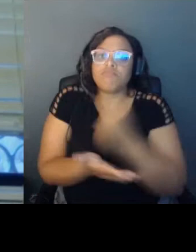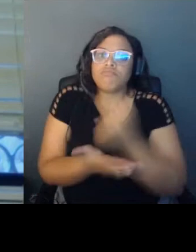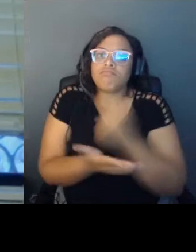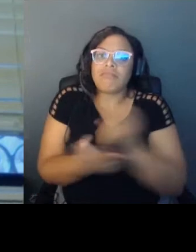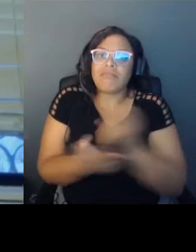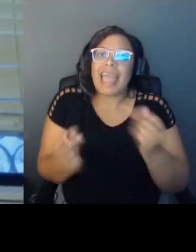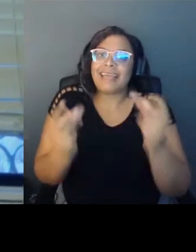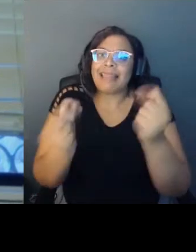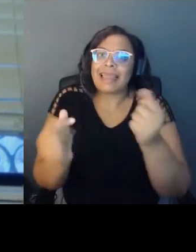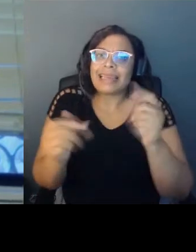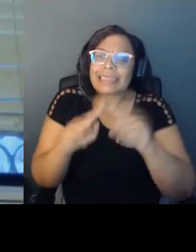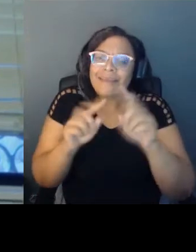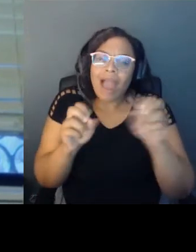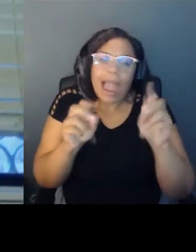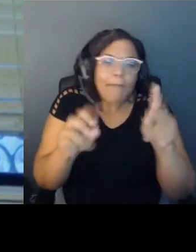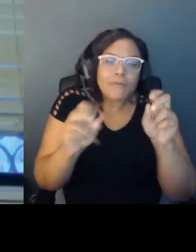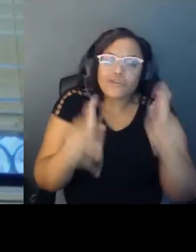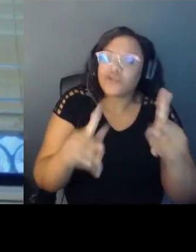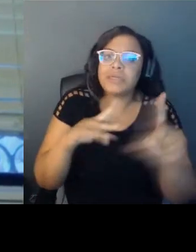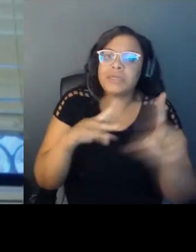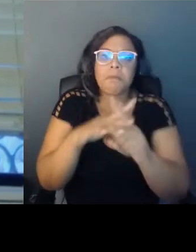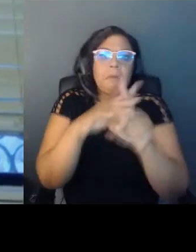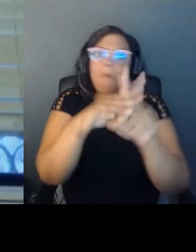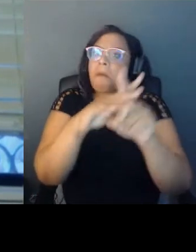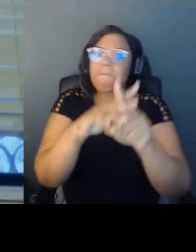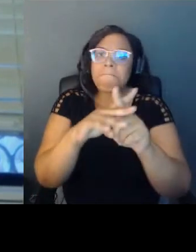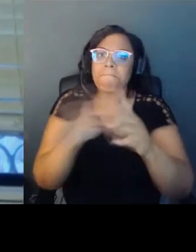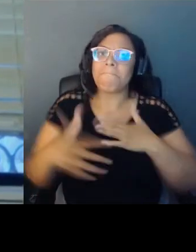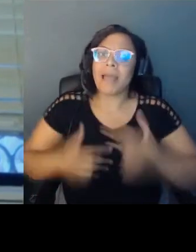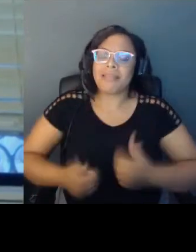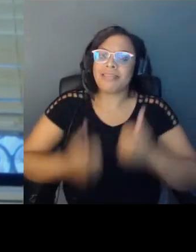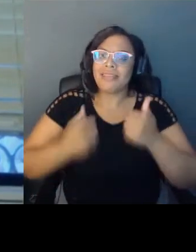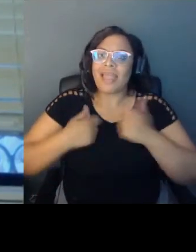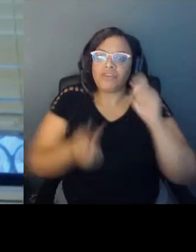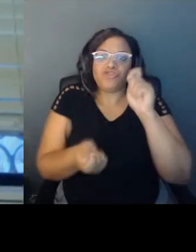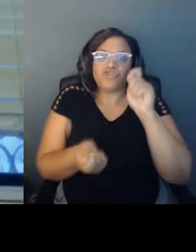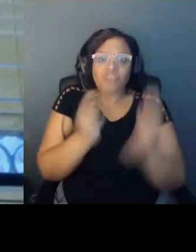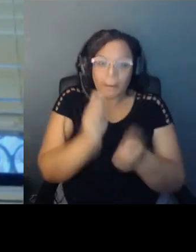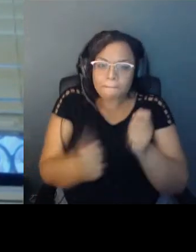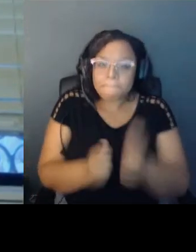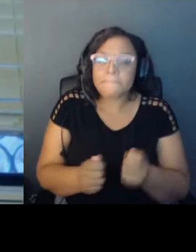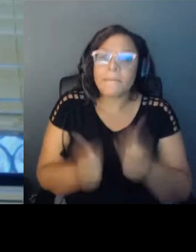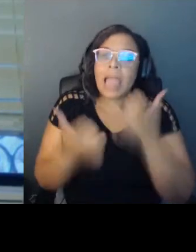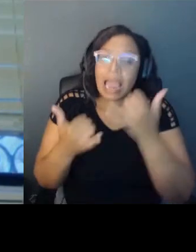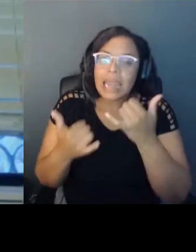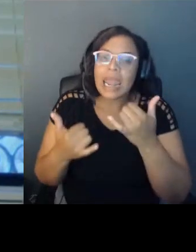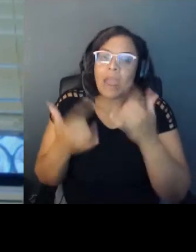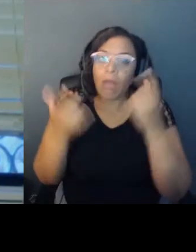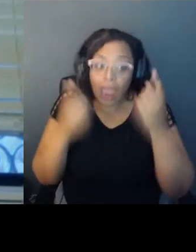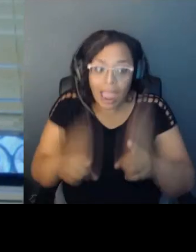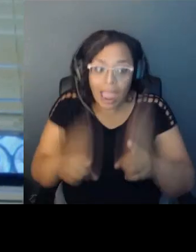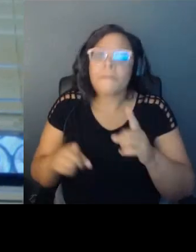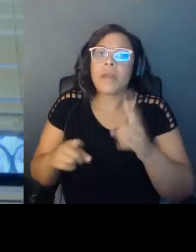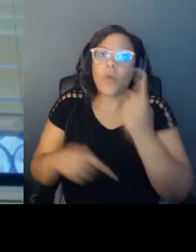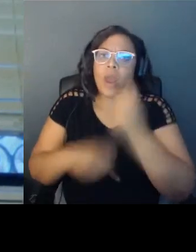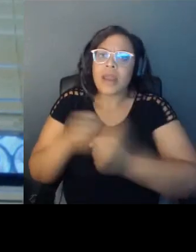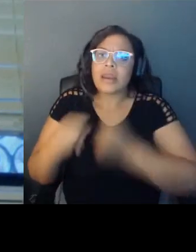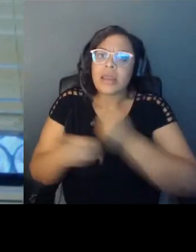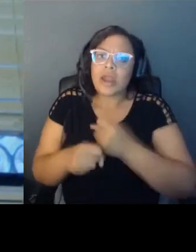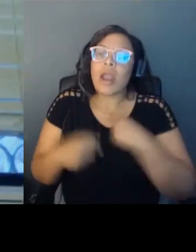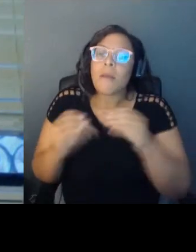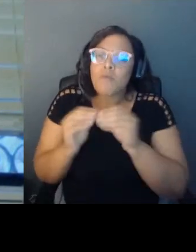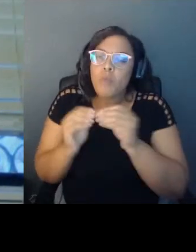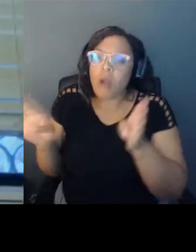reshaped my life in a certain way of giving it more direction and ability to actually have more